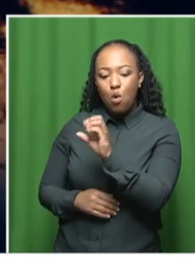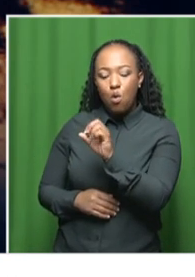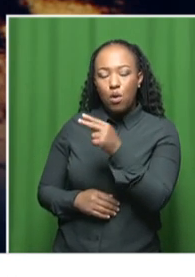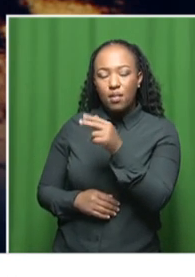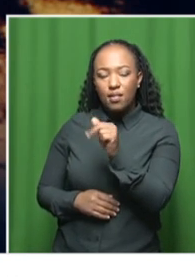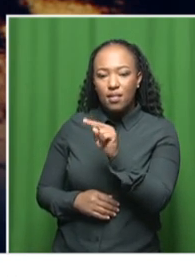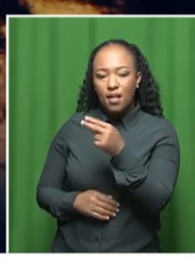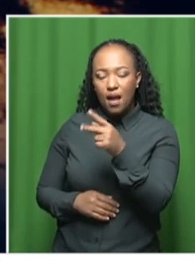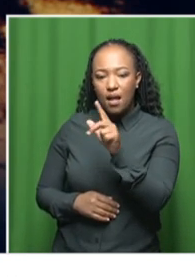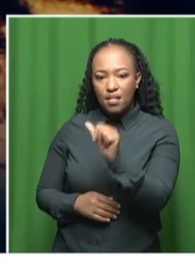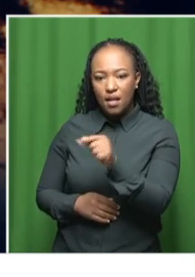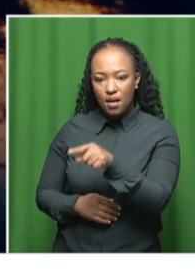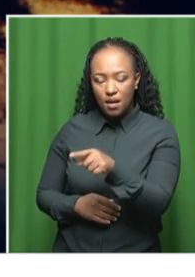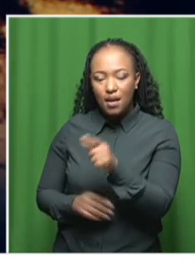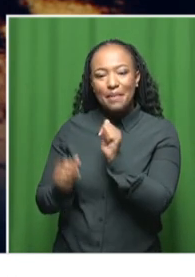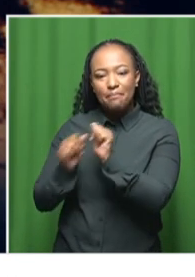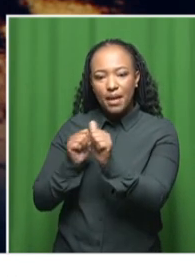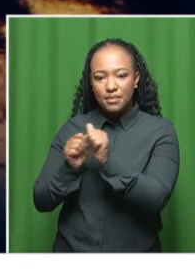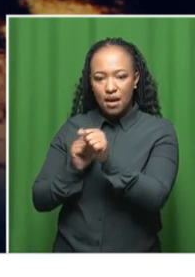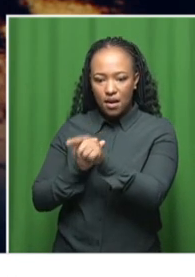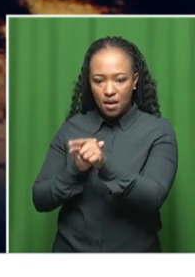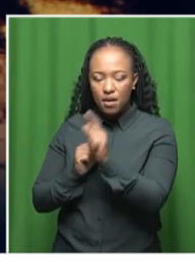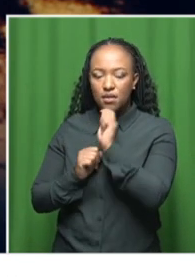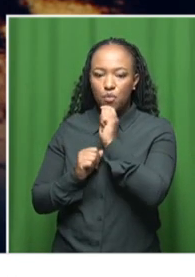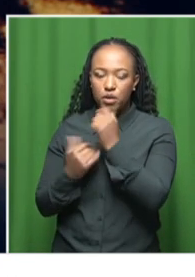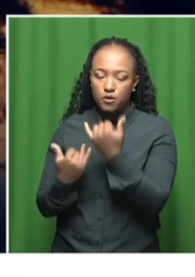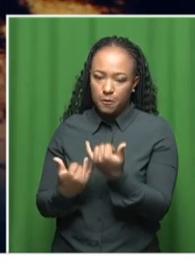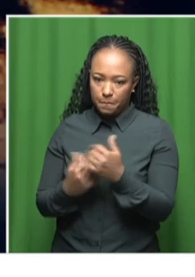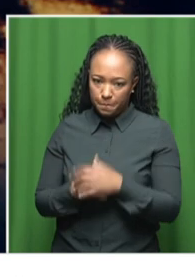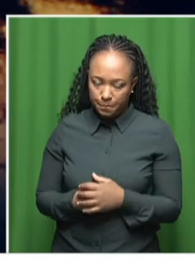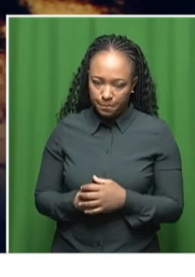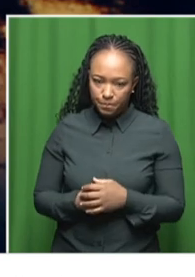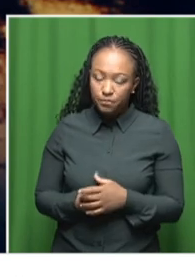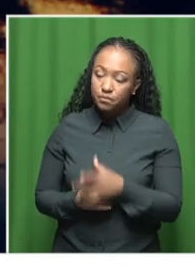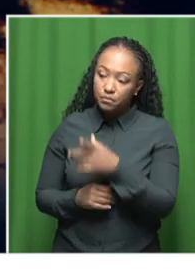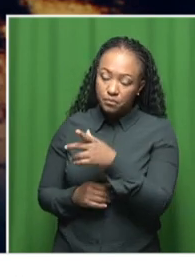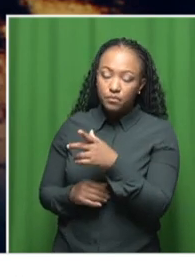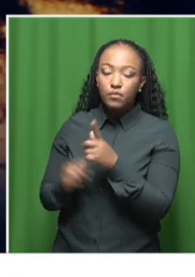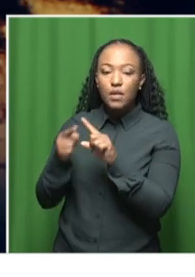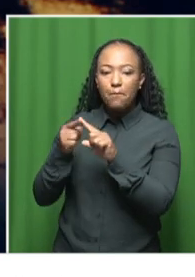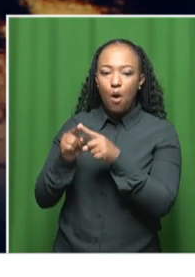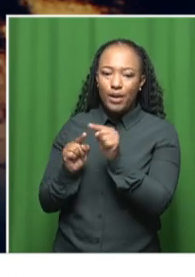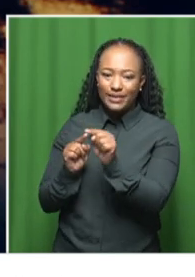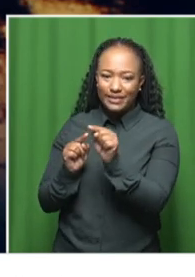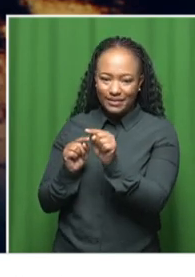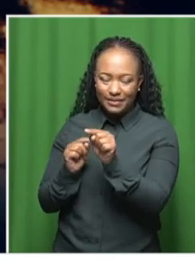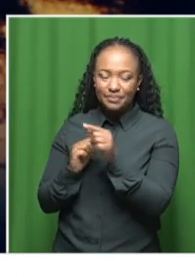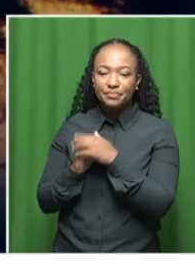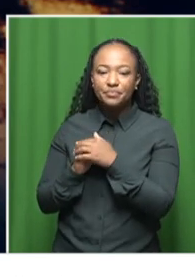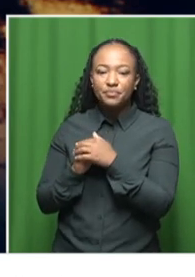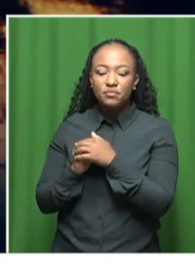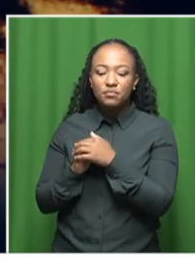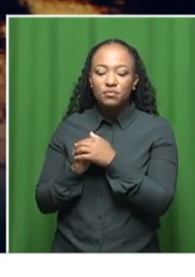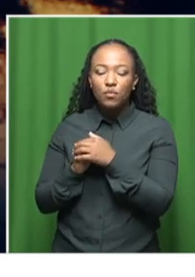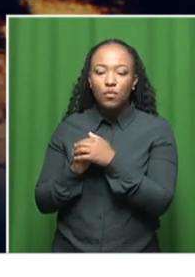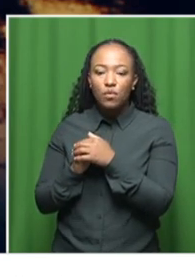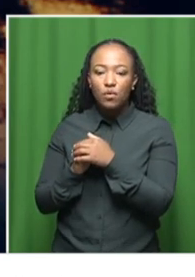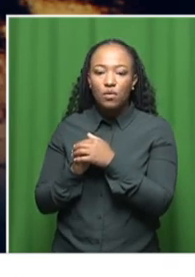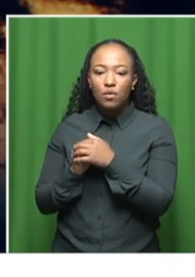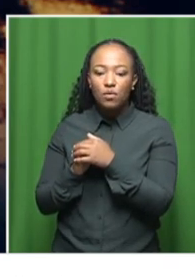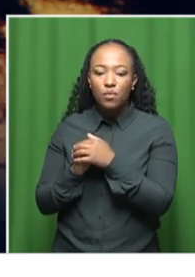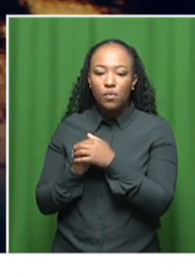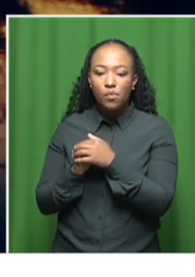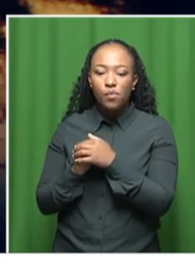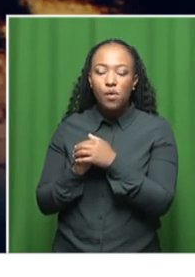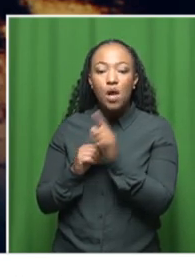think Nontlantla's connection is better this morning. Nontlantla, just to that point, at some point, we're going to